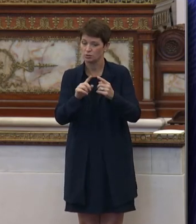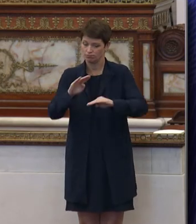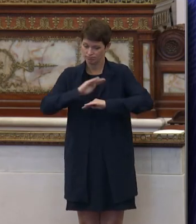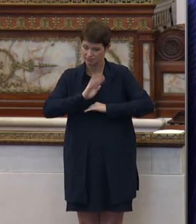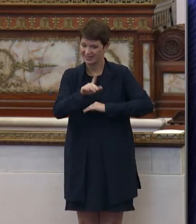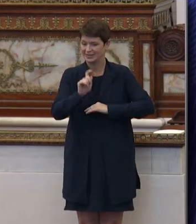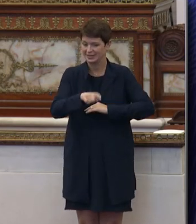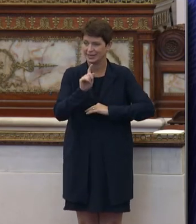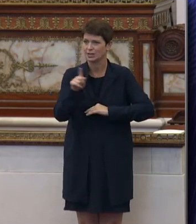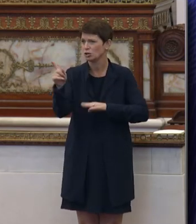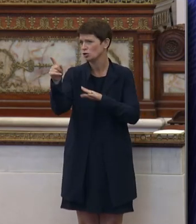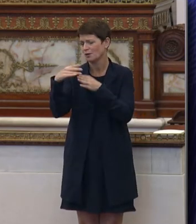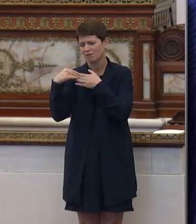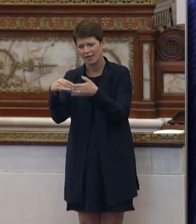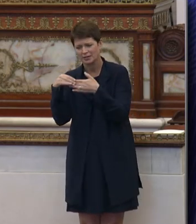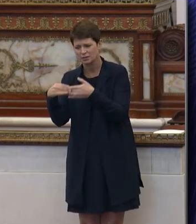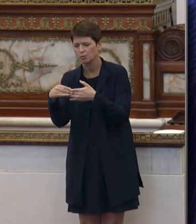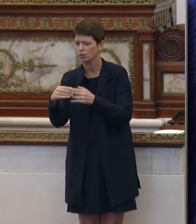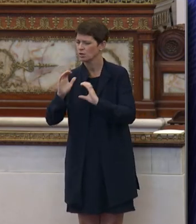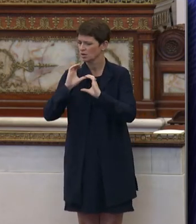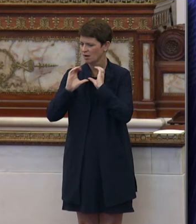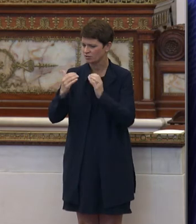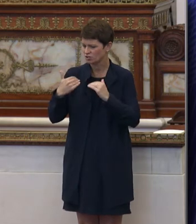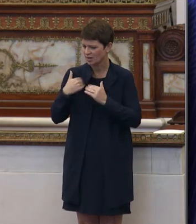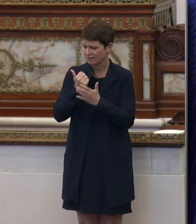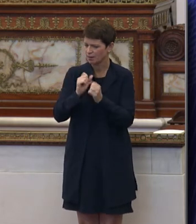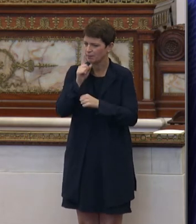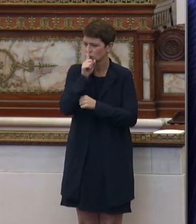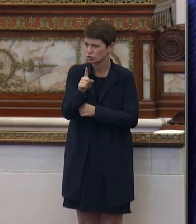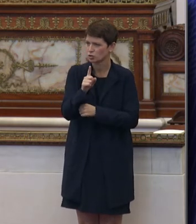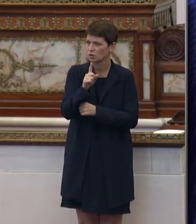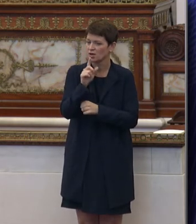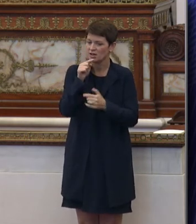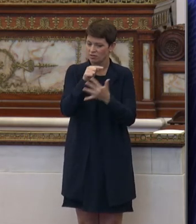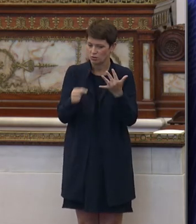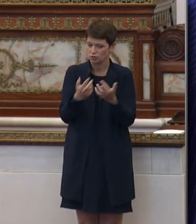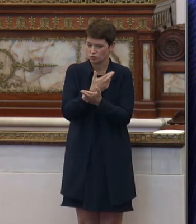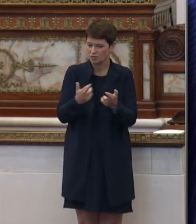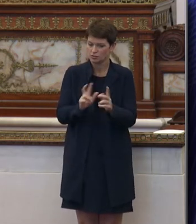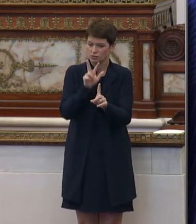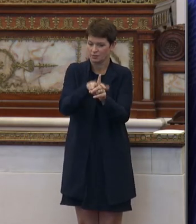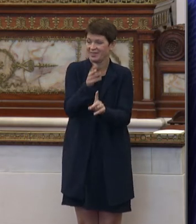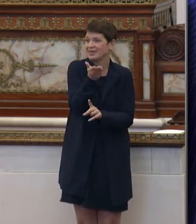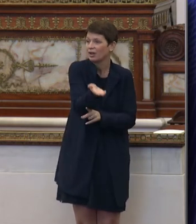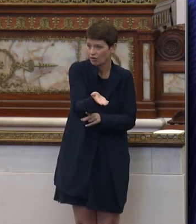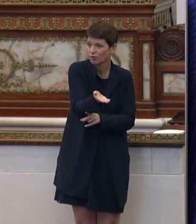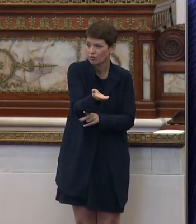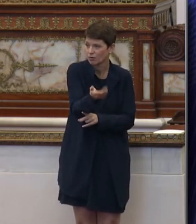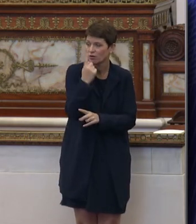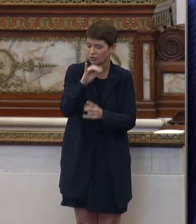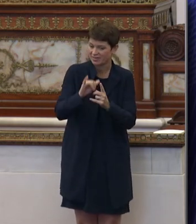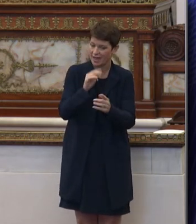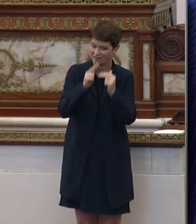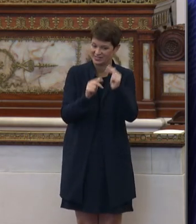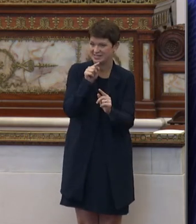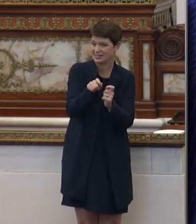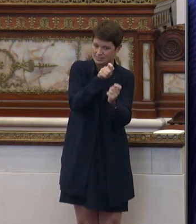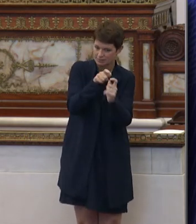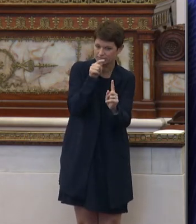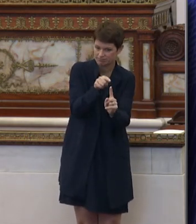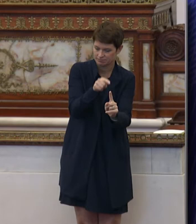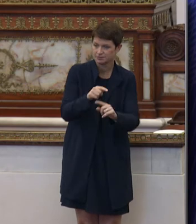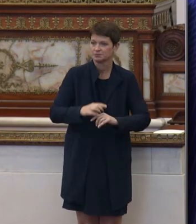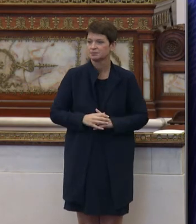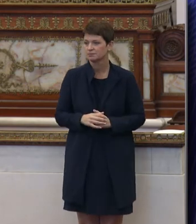you were very, you know, flexible, I think we had a conversation around, how do we make sure that those resources were there for that facility. So